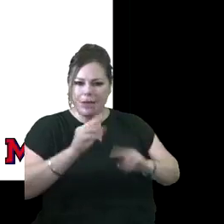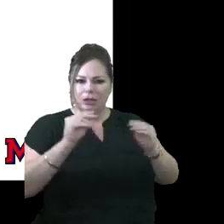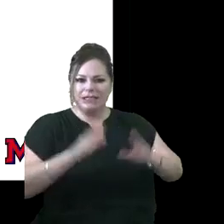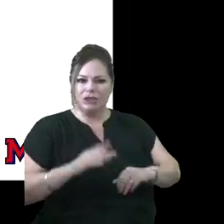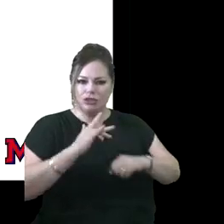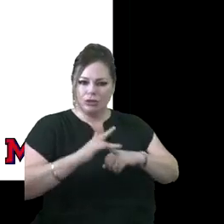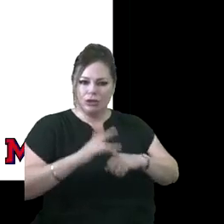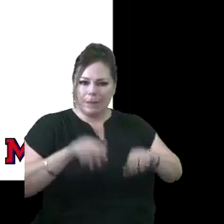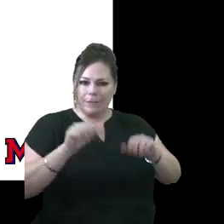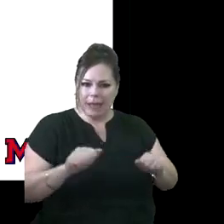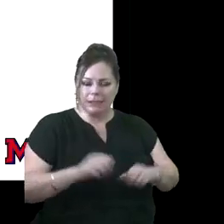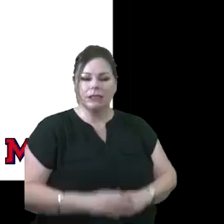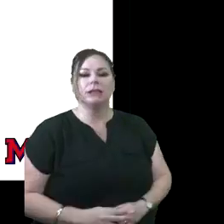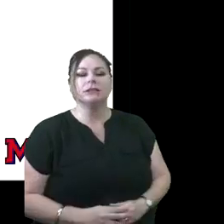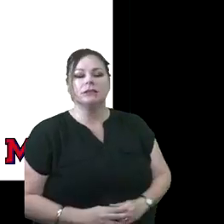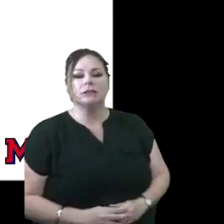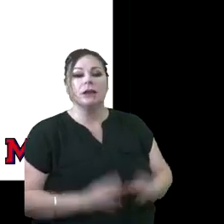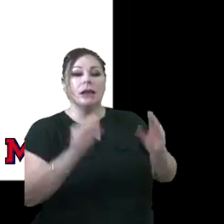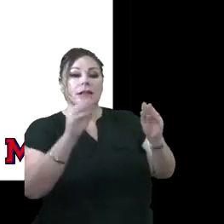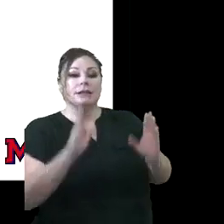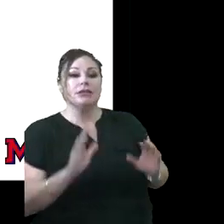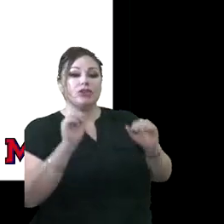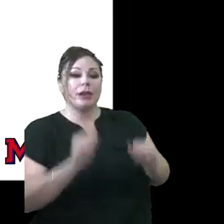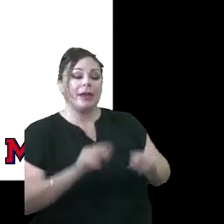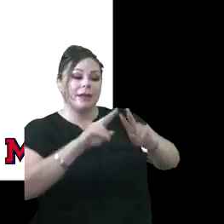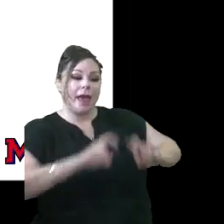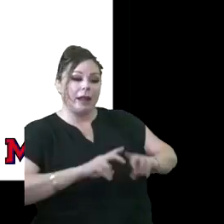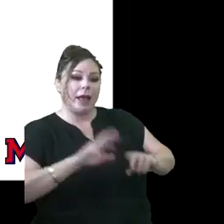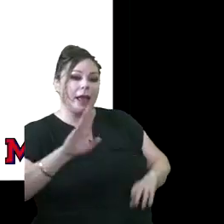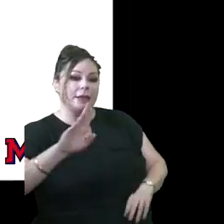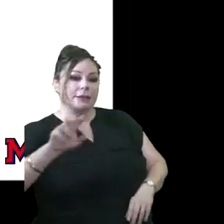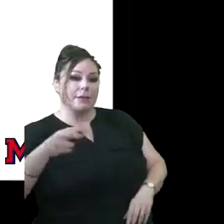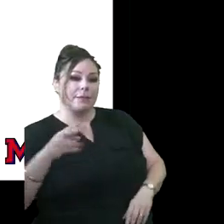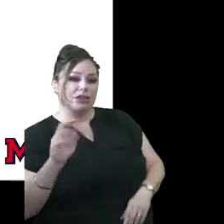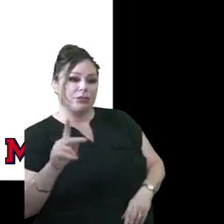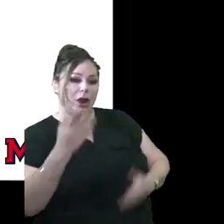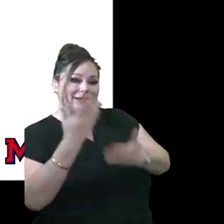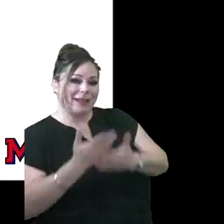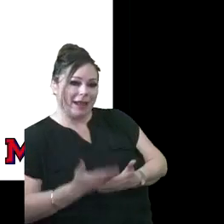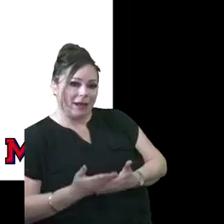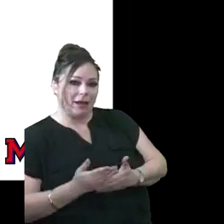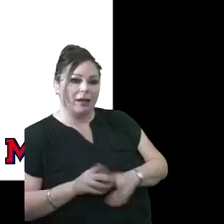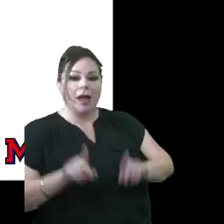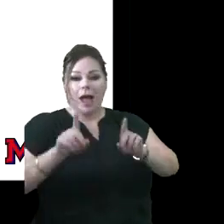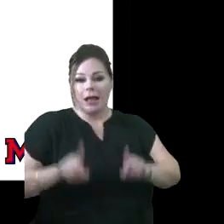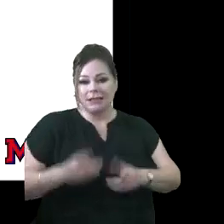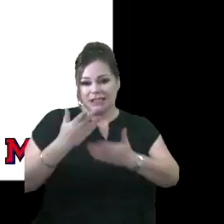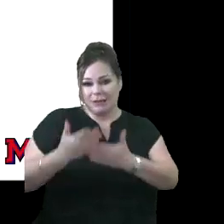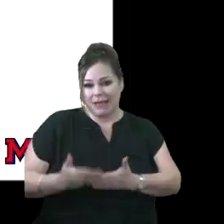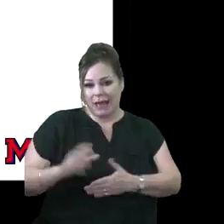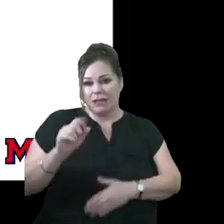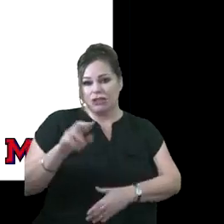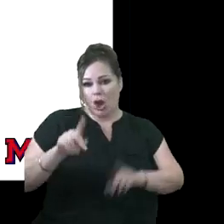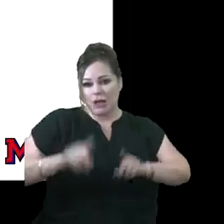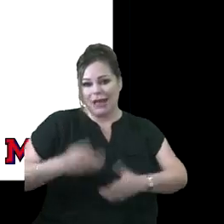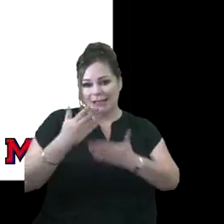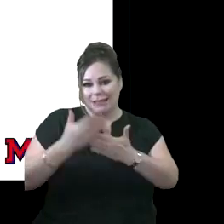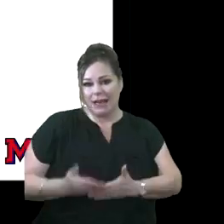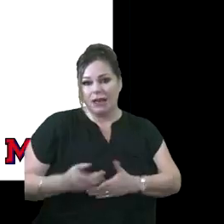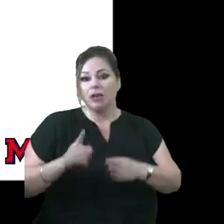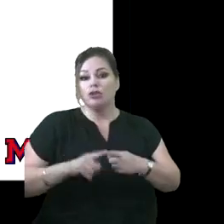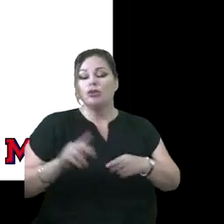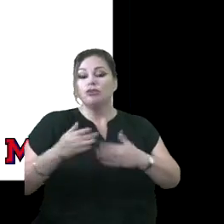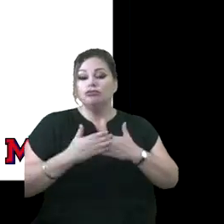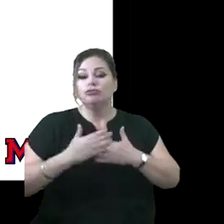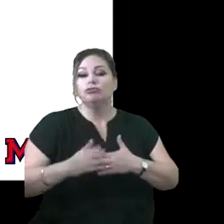Teachers have the opportunity to analyze benchmark data and of course assessment data star data so that we're more intentional